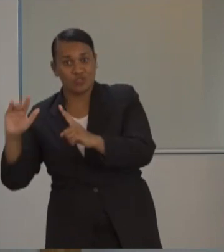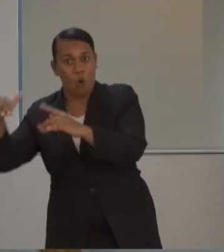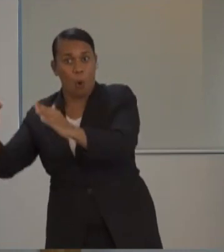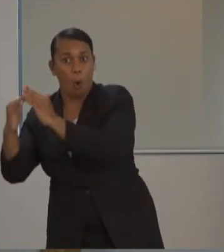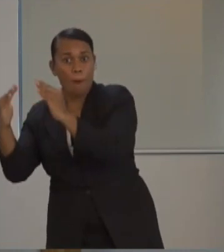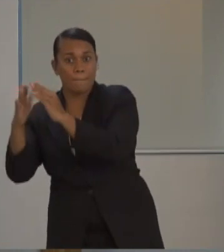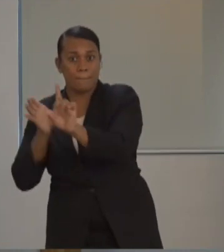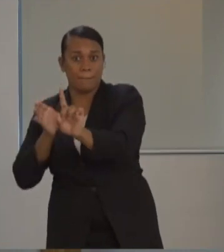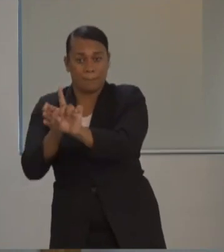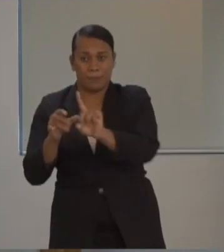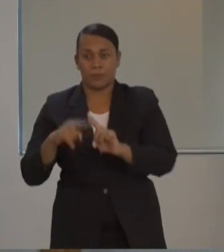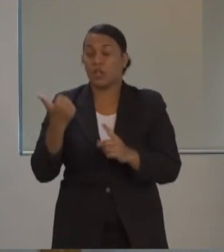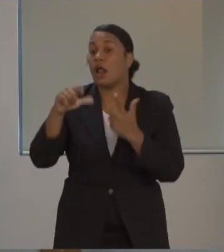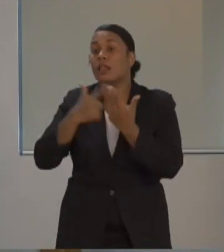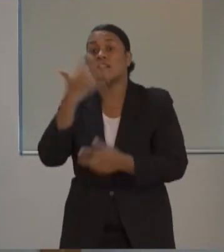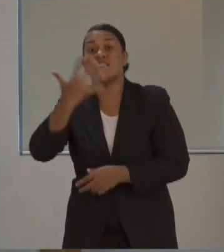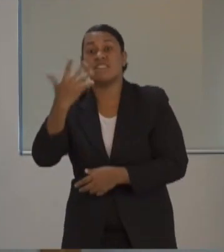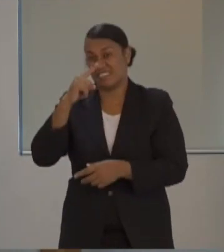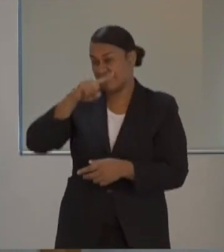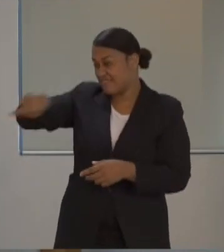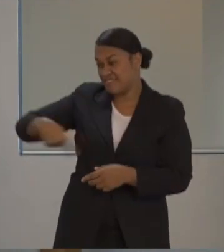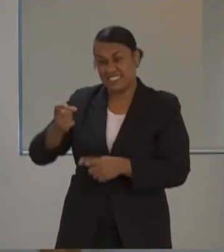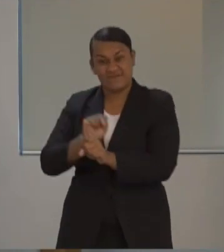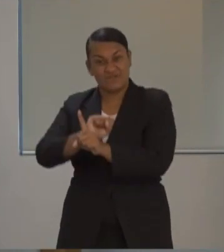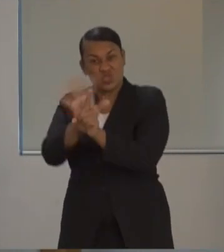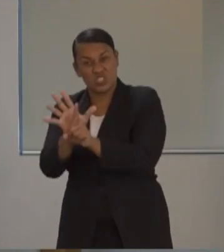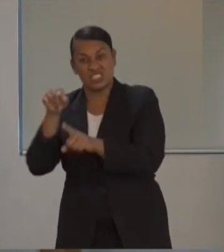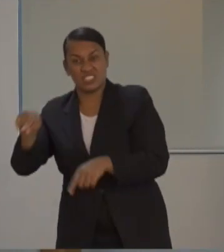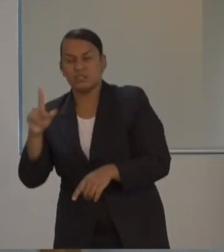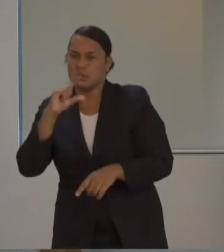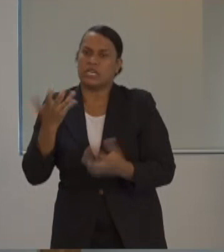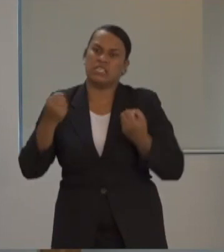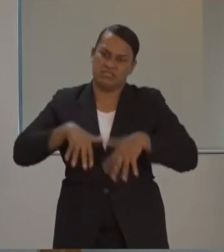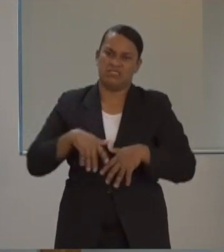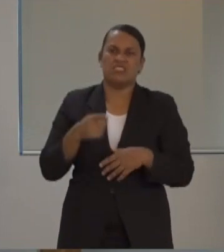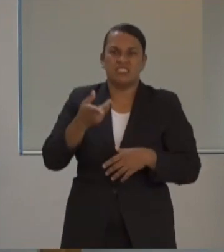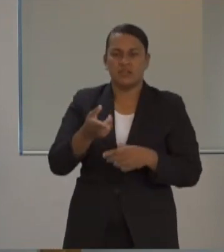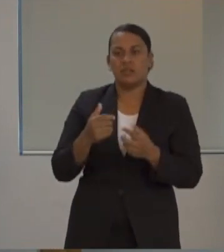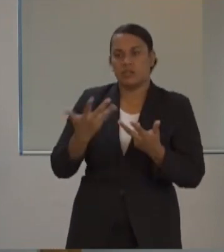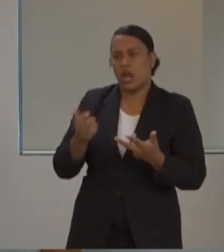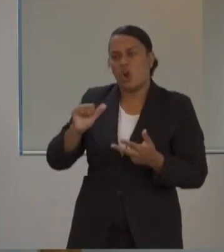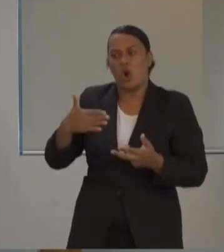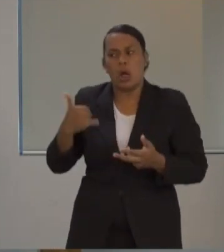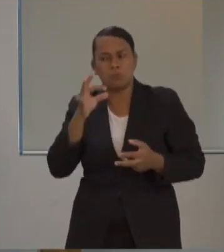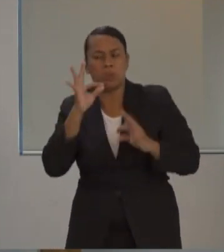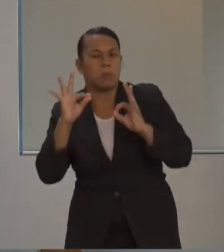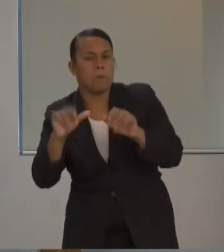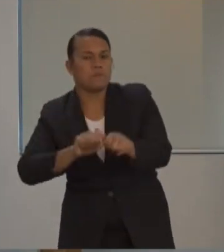-19 all remain in stable condition. The Minister for Health is here today to share